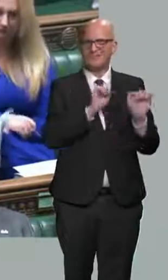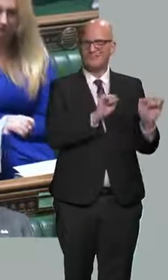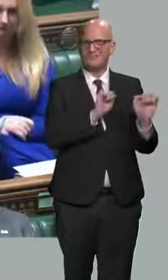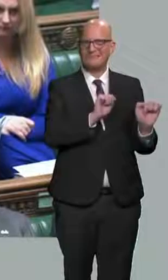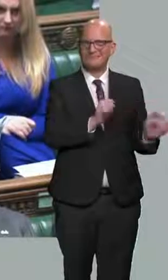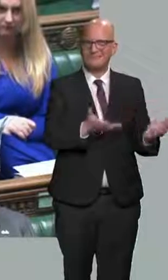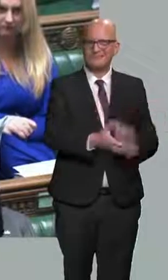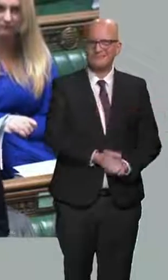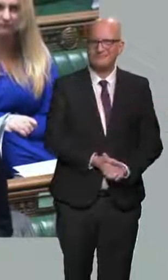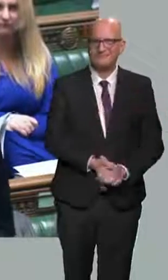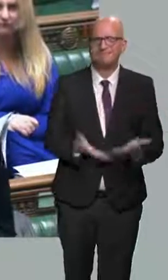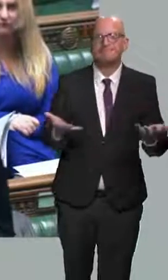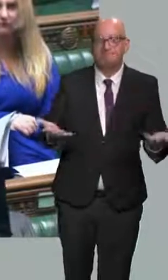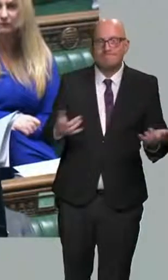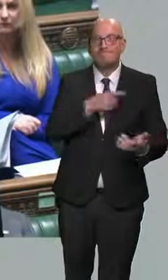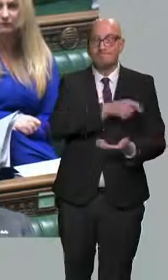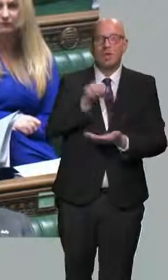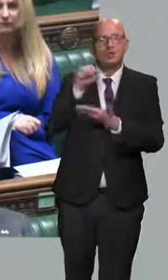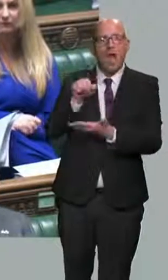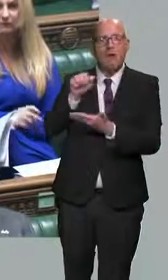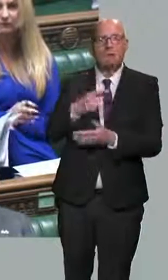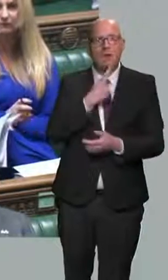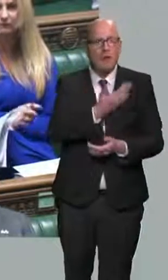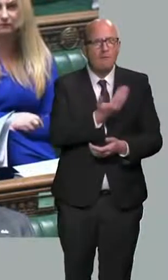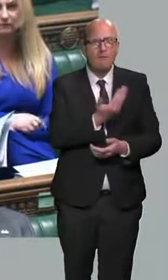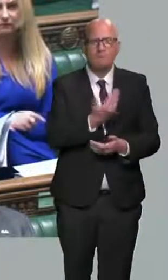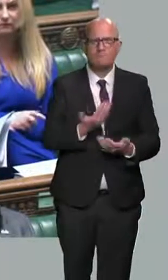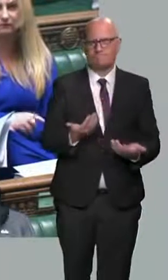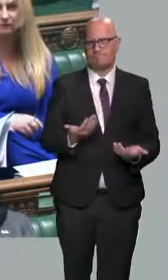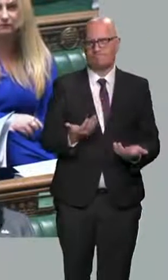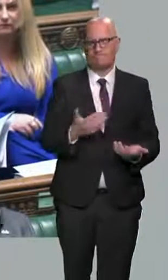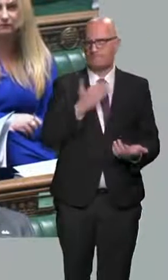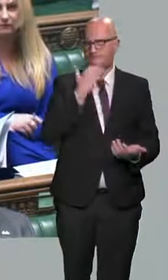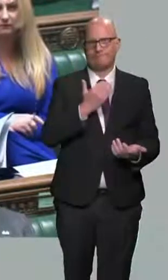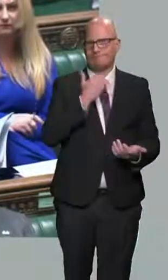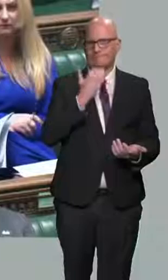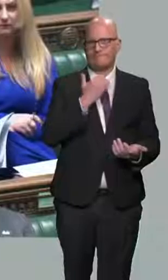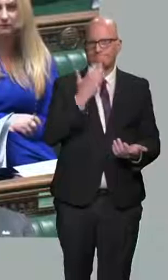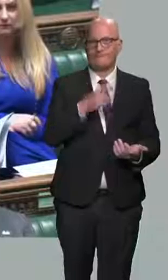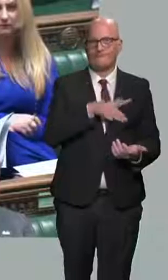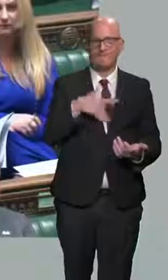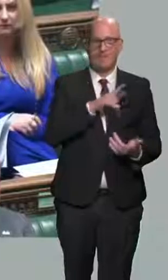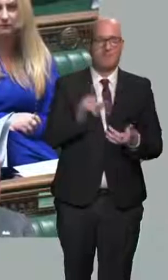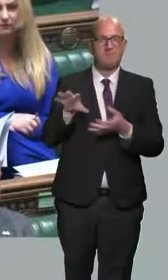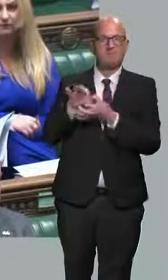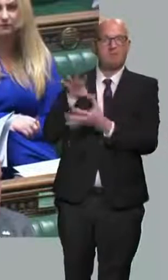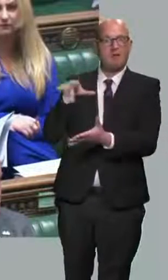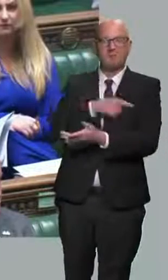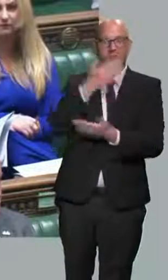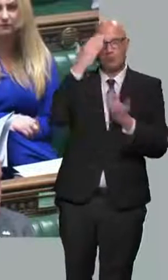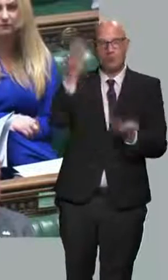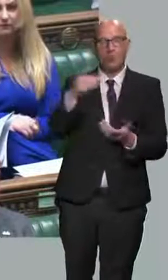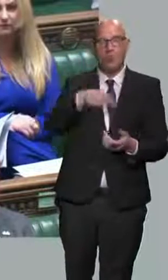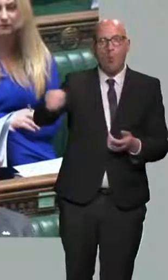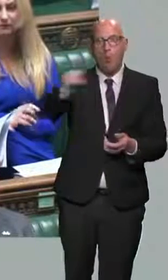What we heard today from the Chancellor was not enough. It was utterly detached from the needs of our constituents up and